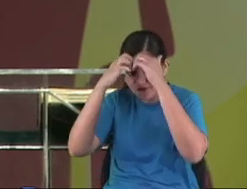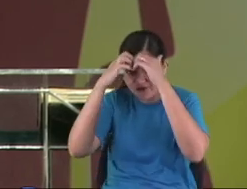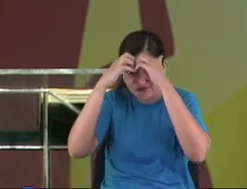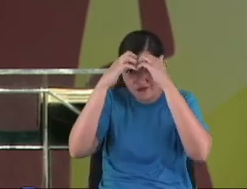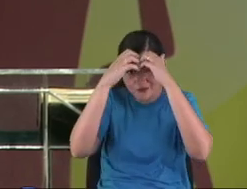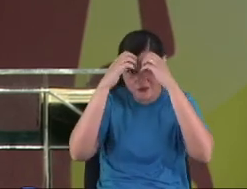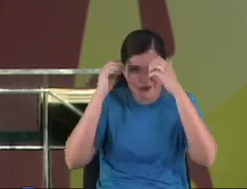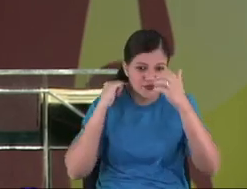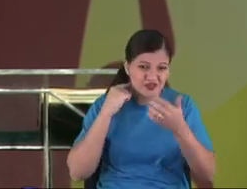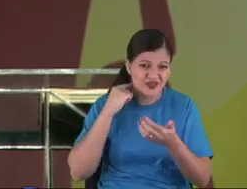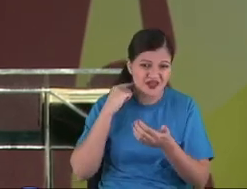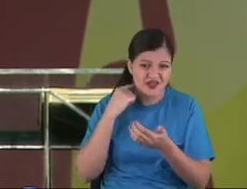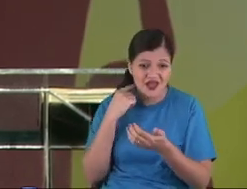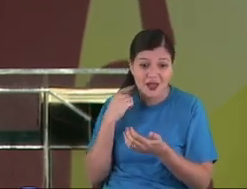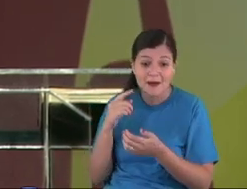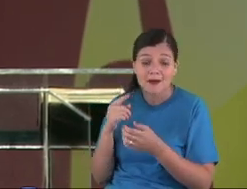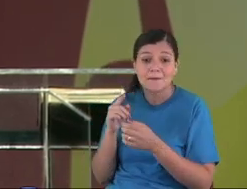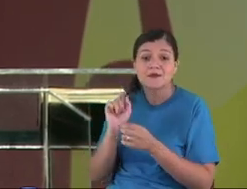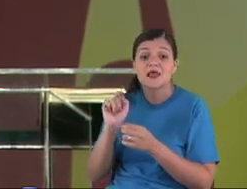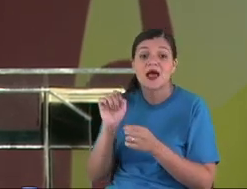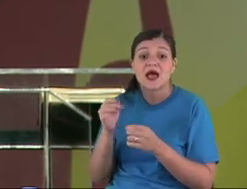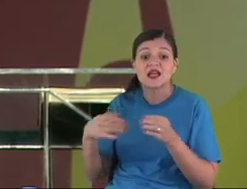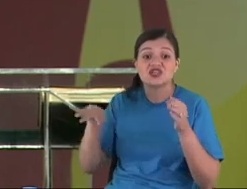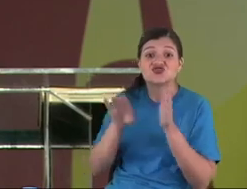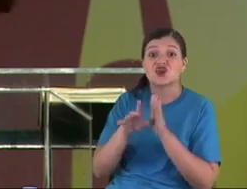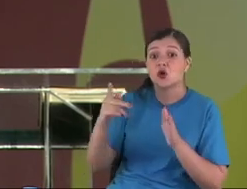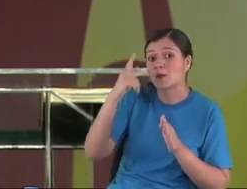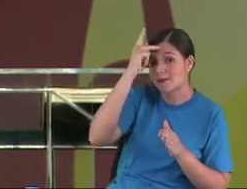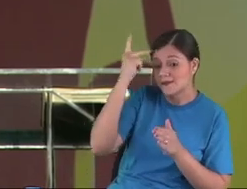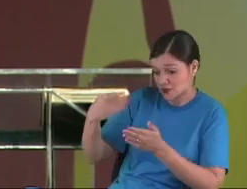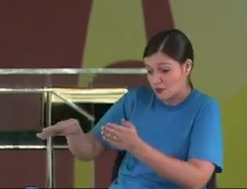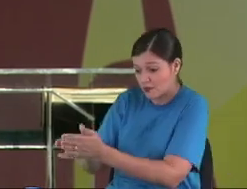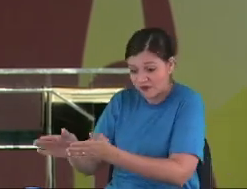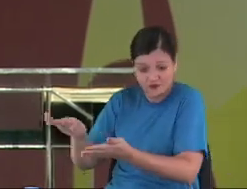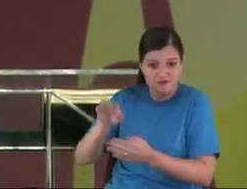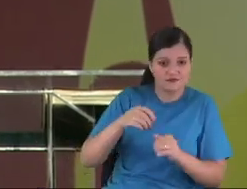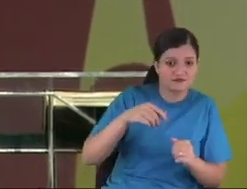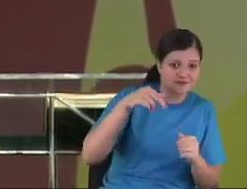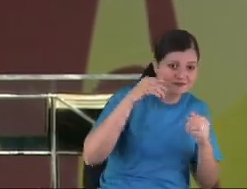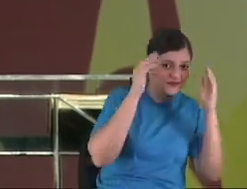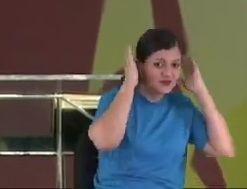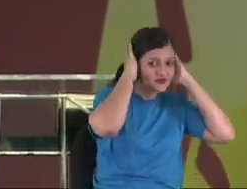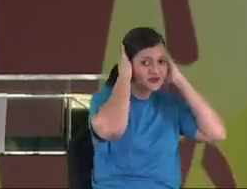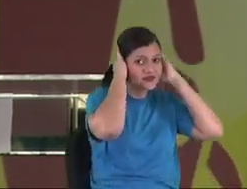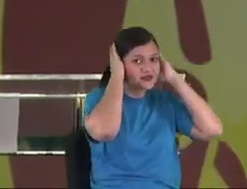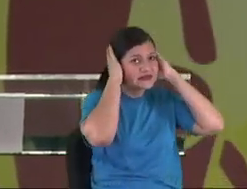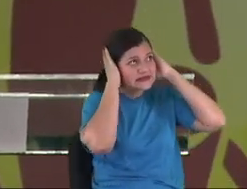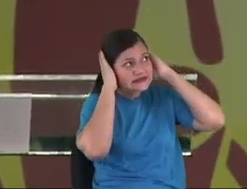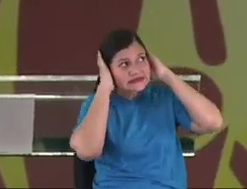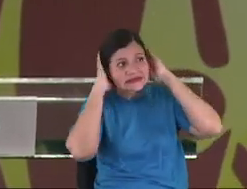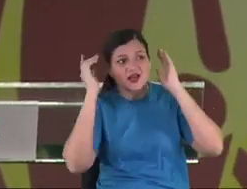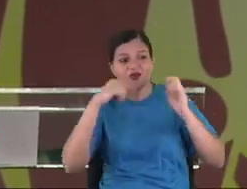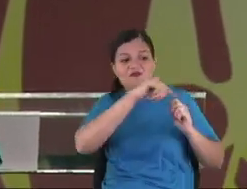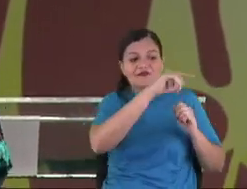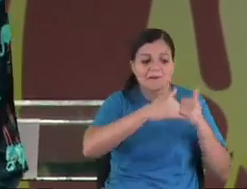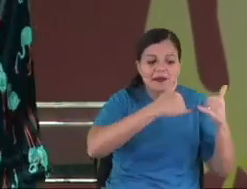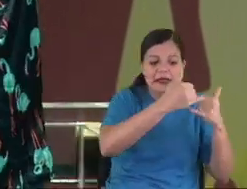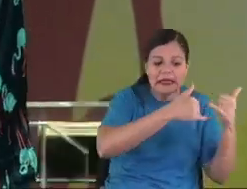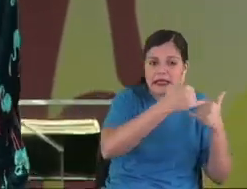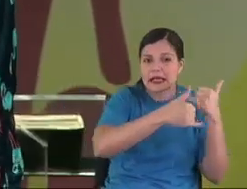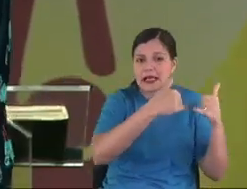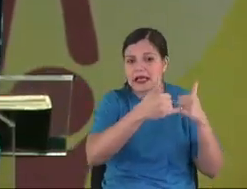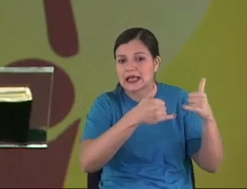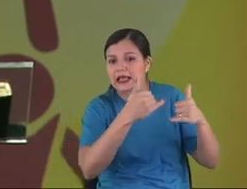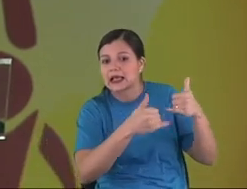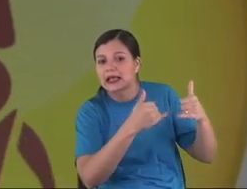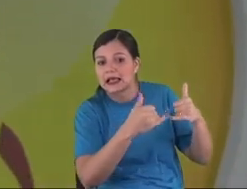my mind on a lot of dirty things. When someone comes to this house, I just hide away the